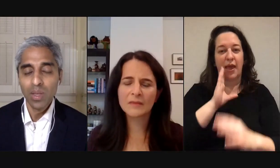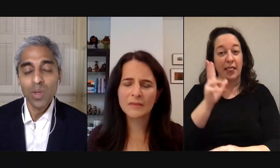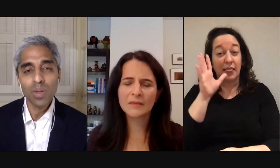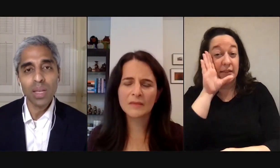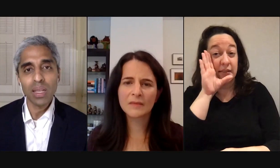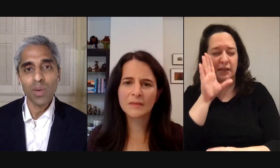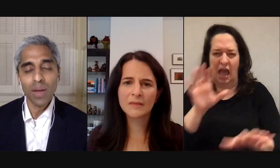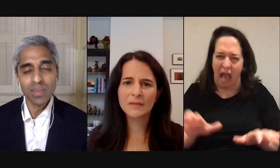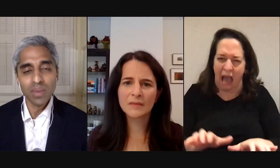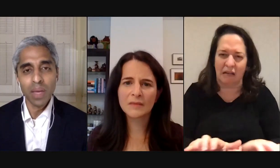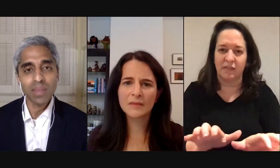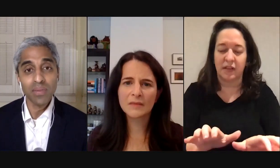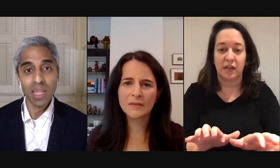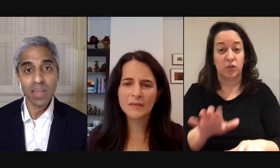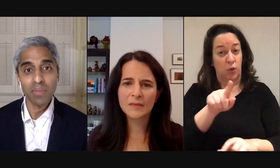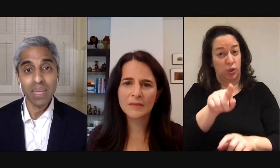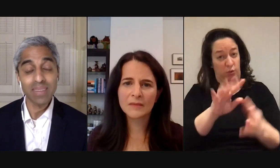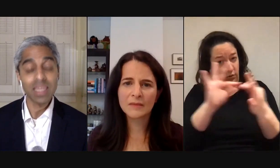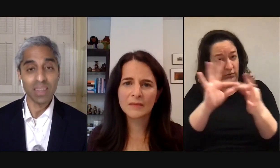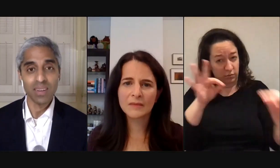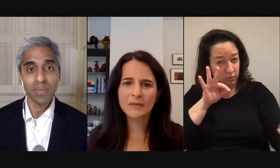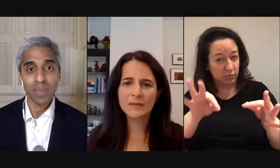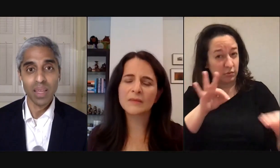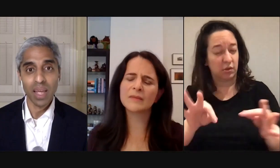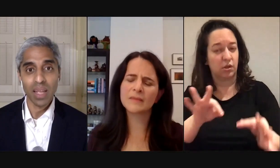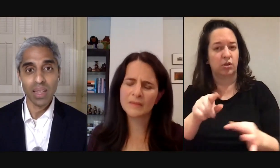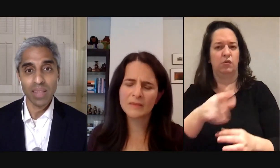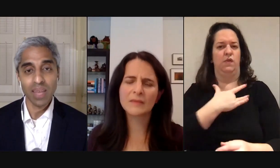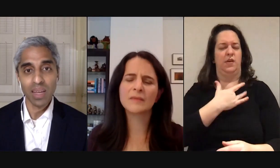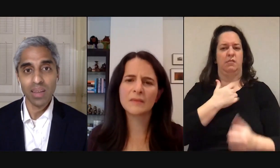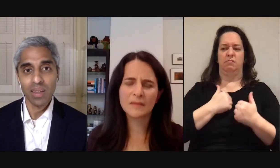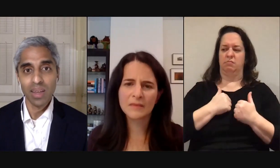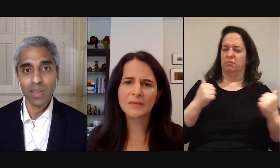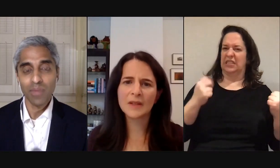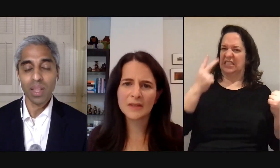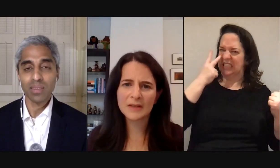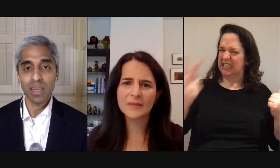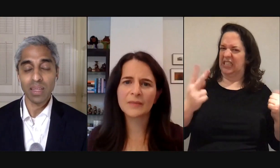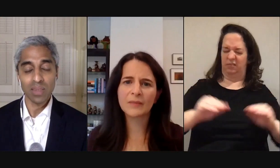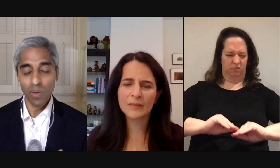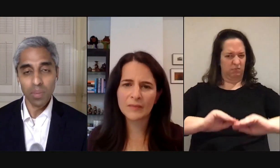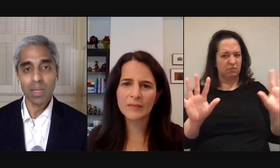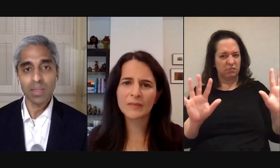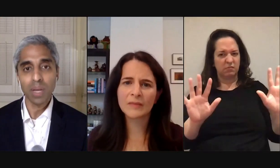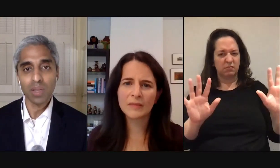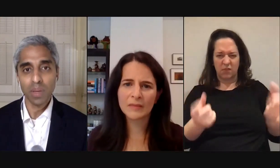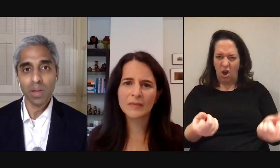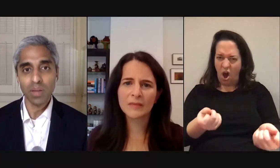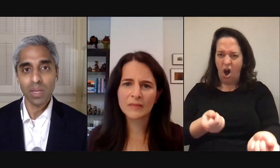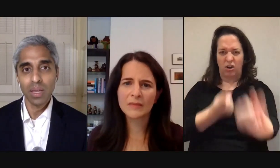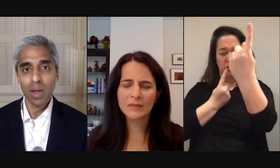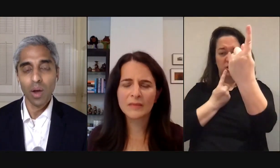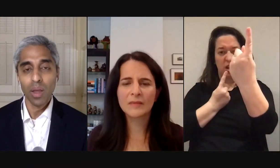you know that you have this amazing feeling of being seen in that in that setting and you feel like it's an incredibly intimate